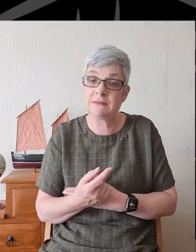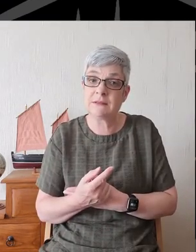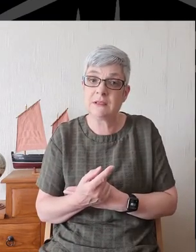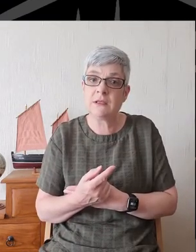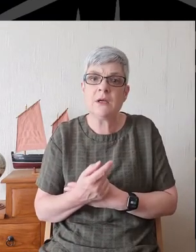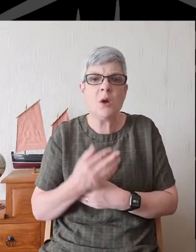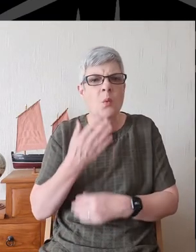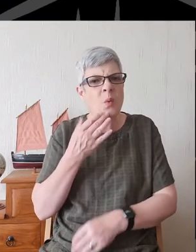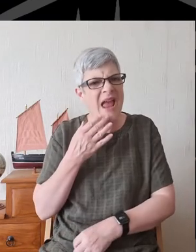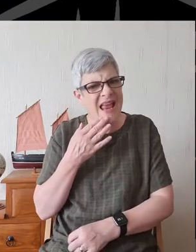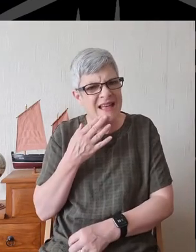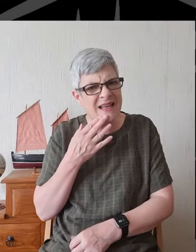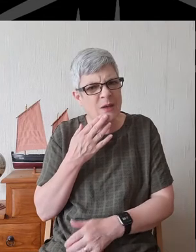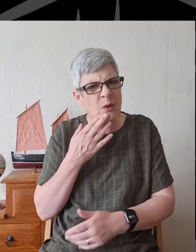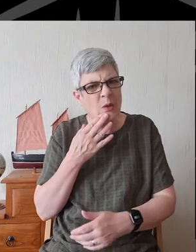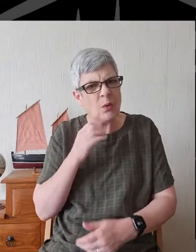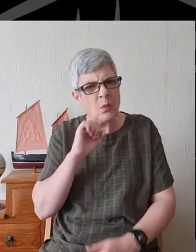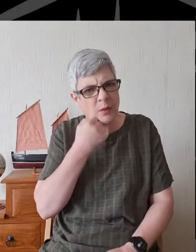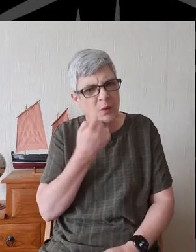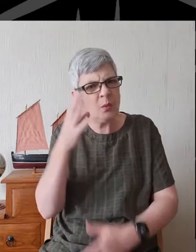when will we ever learn?